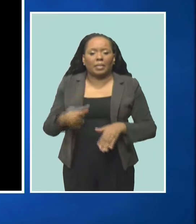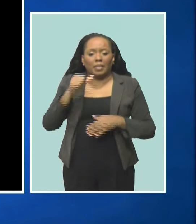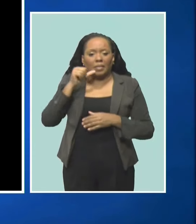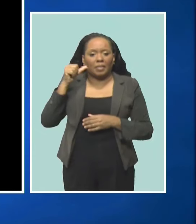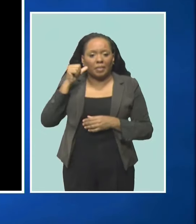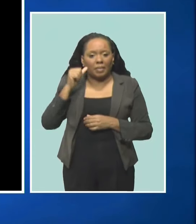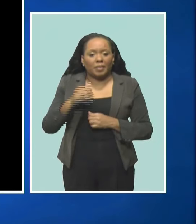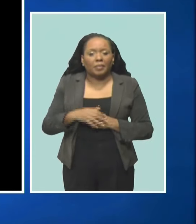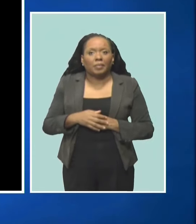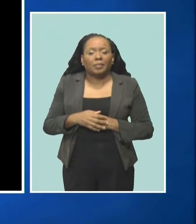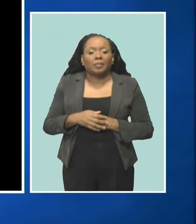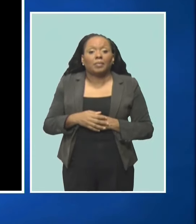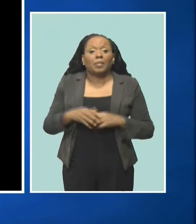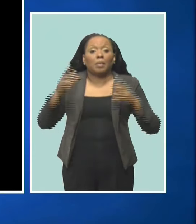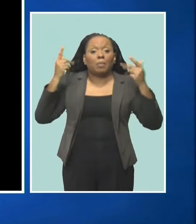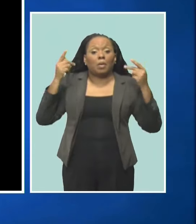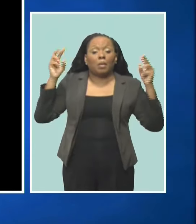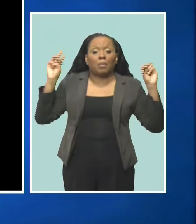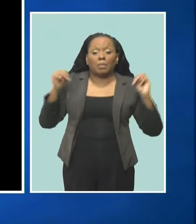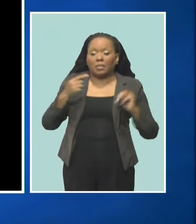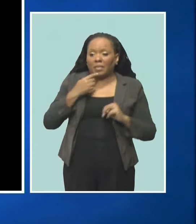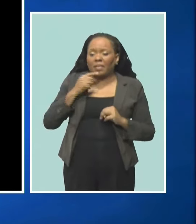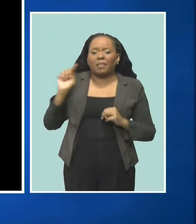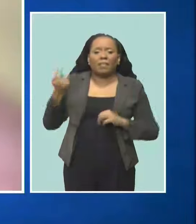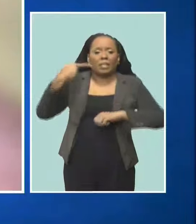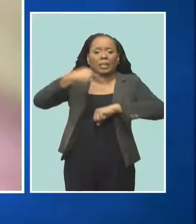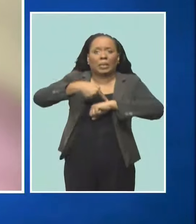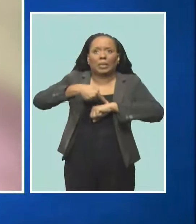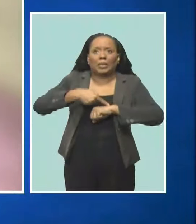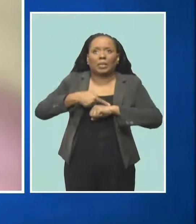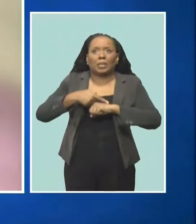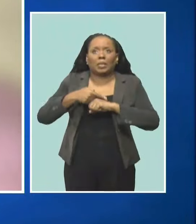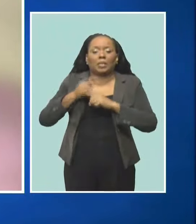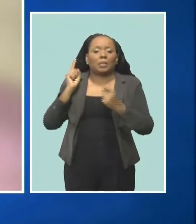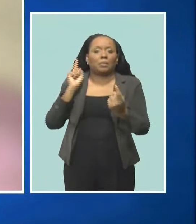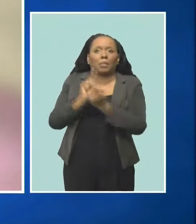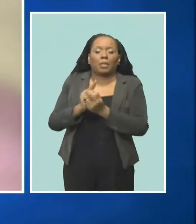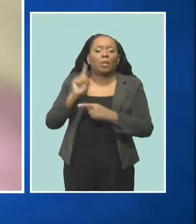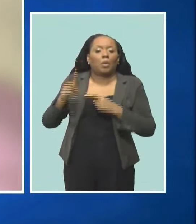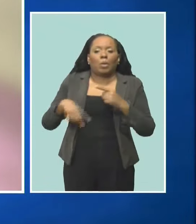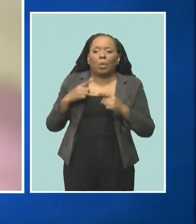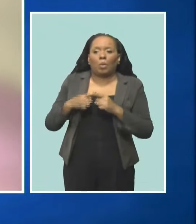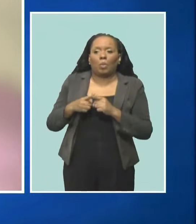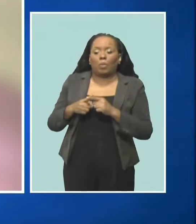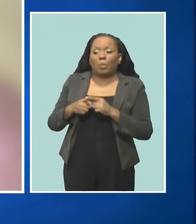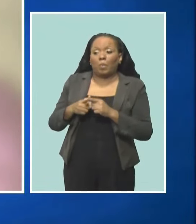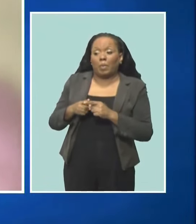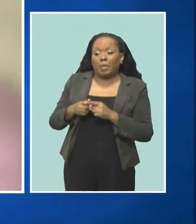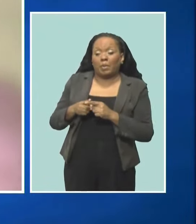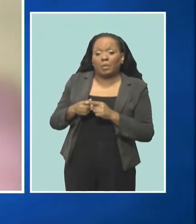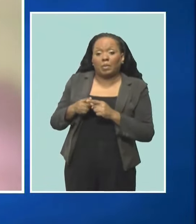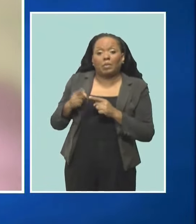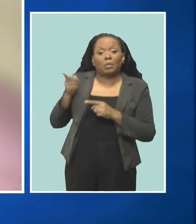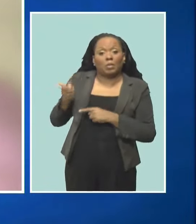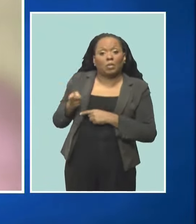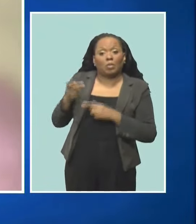family in a statement, reflected that she first met Joe when she was a young law student at the London School of Economics where he was studying